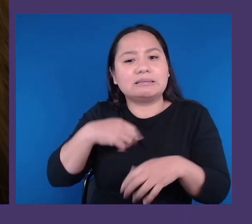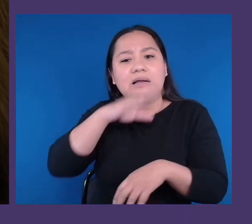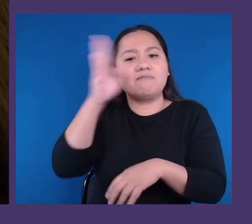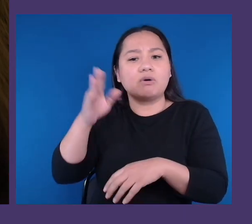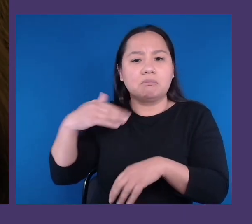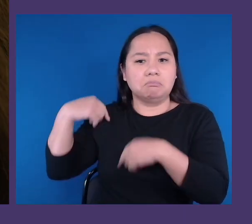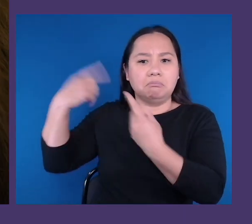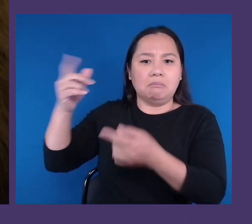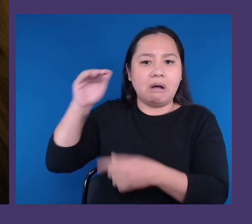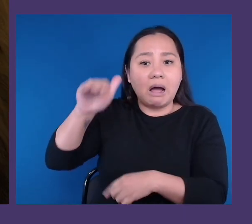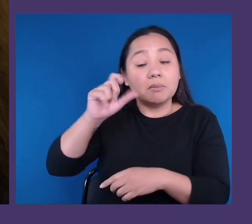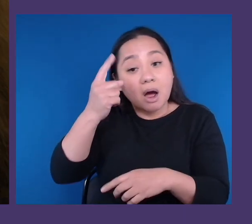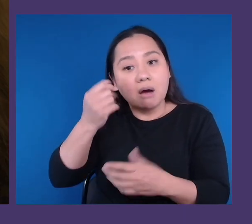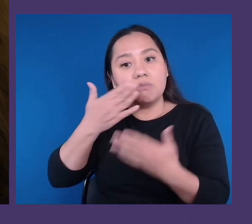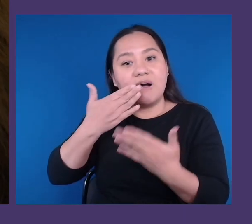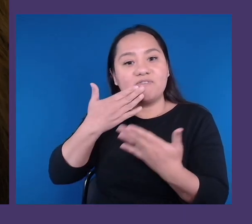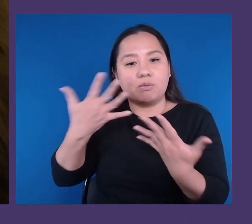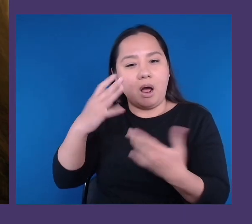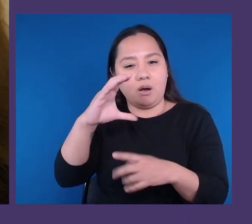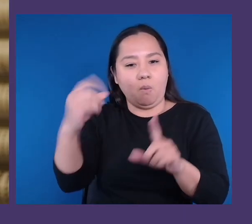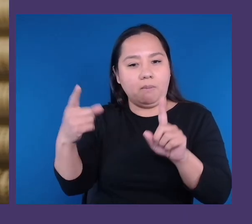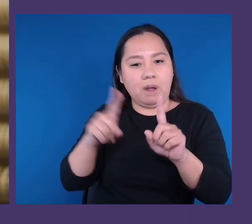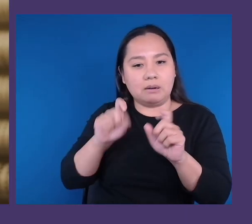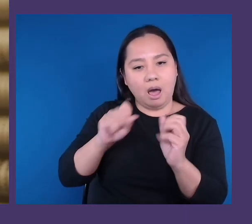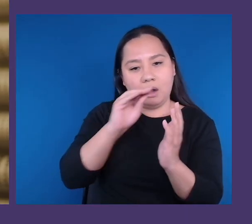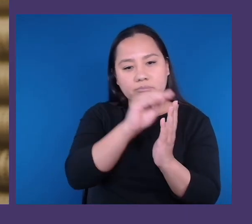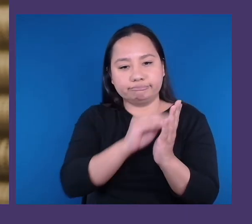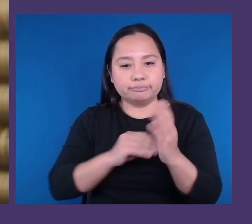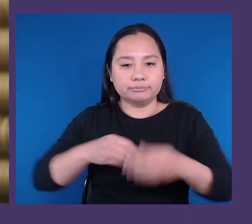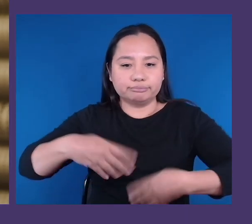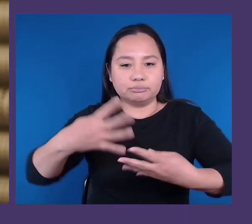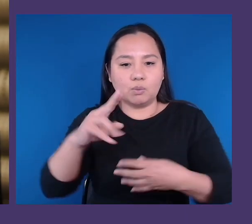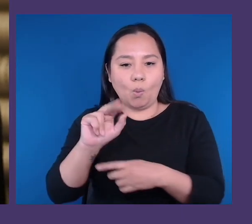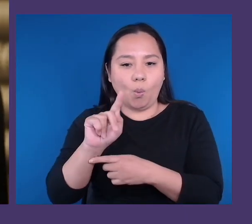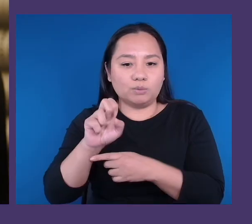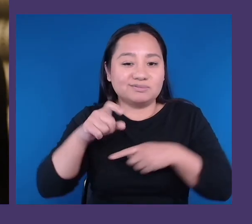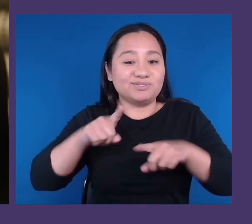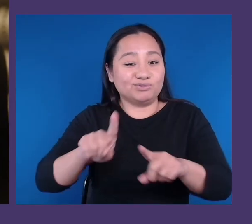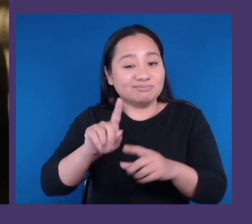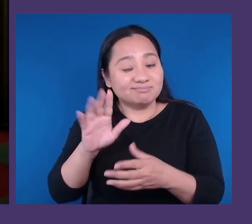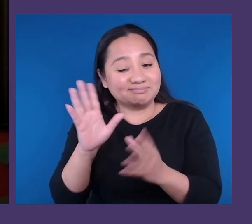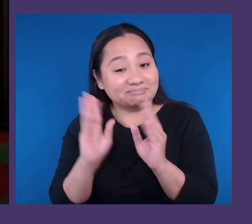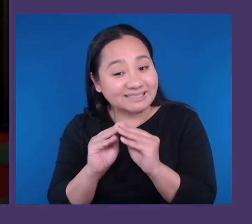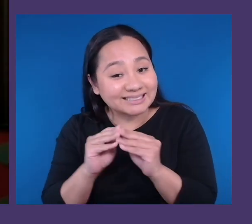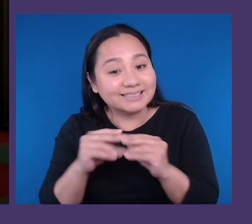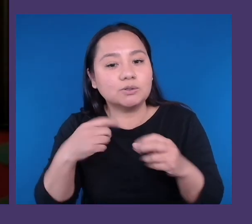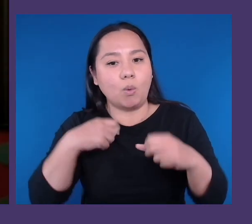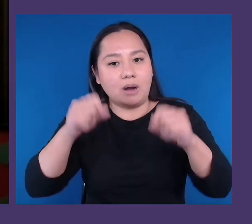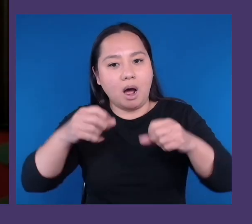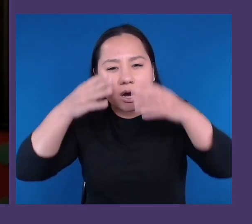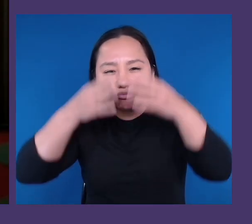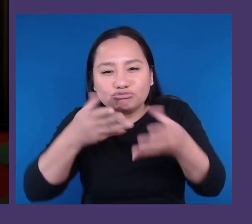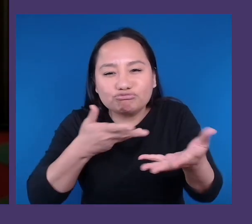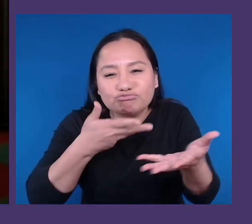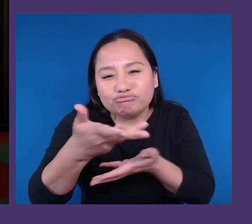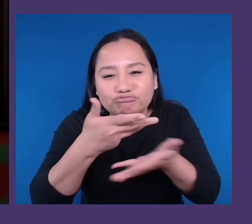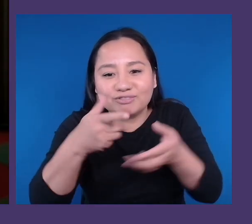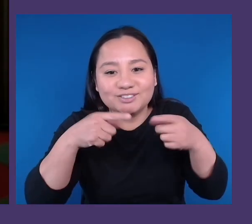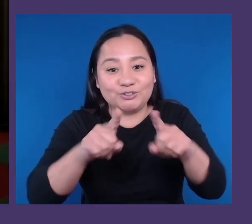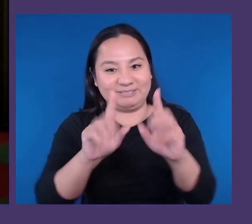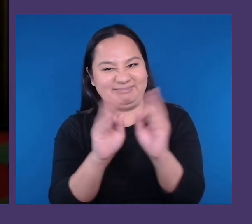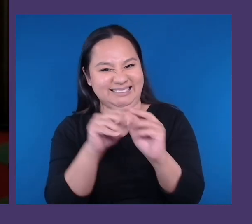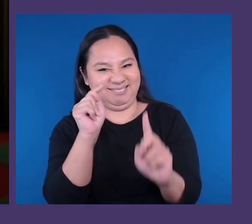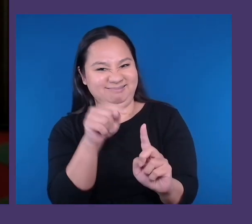and engaged in the meeting itself, and then to summarize those notes has really increased my productivity. We know that in today's